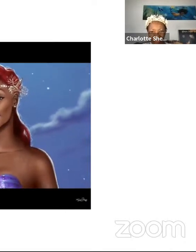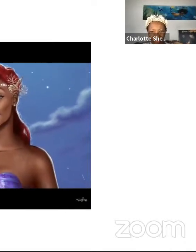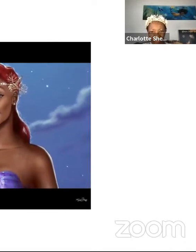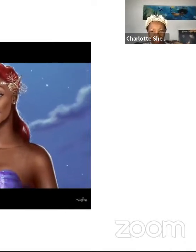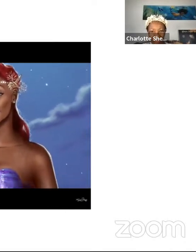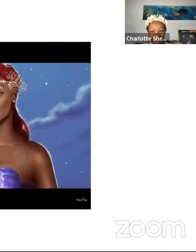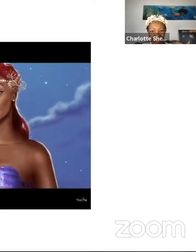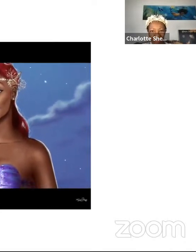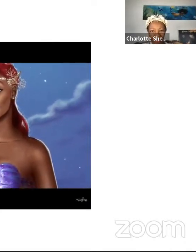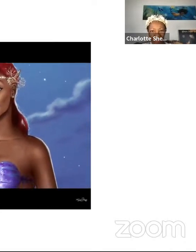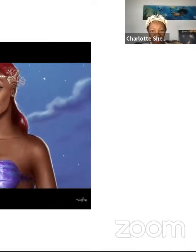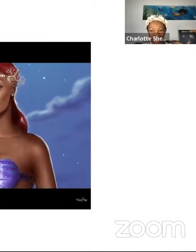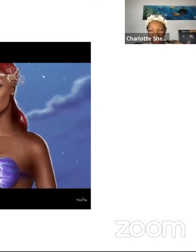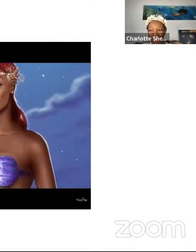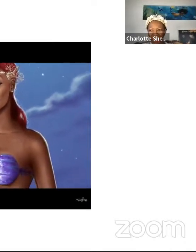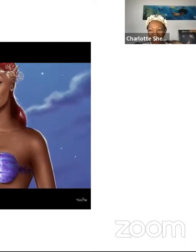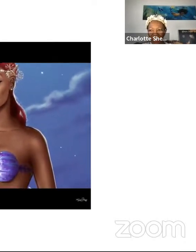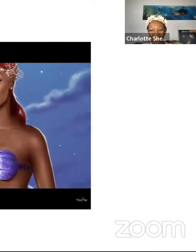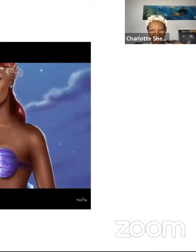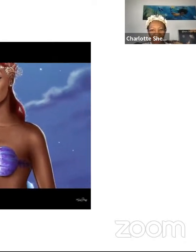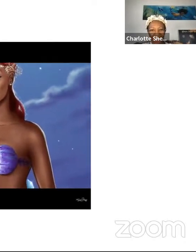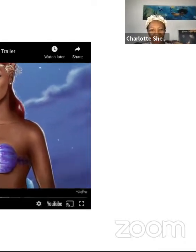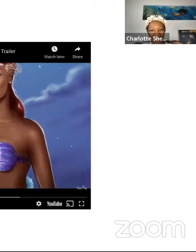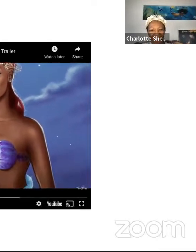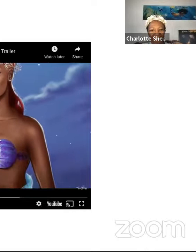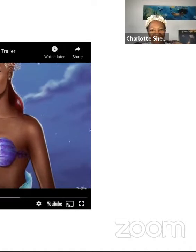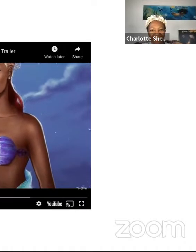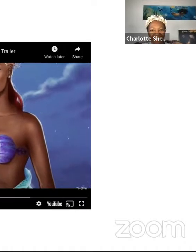red hair and all.